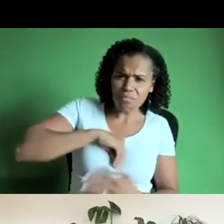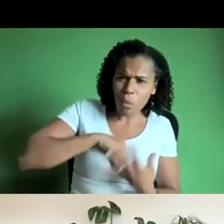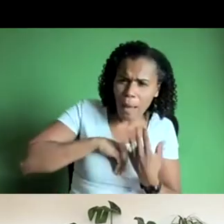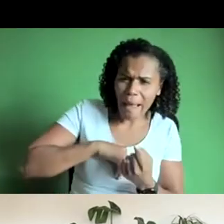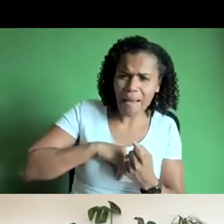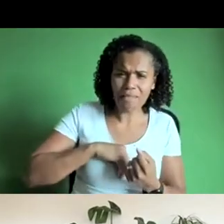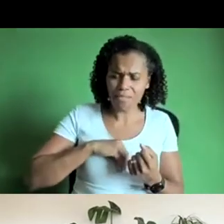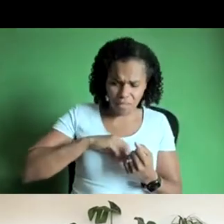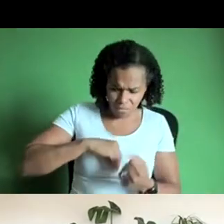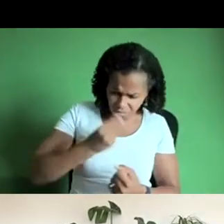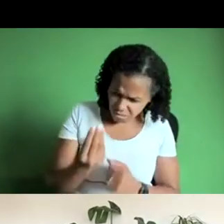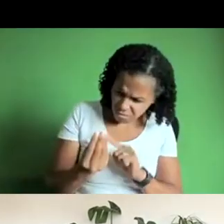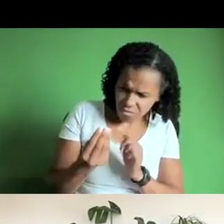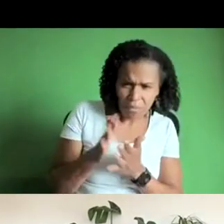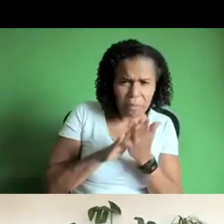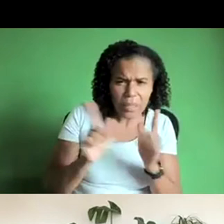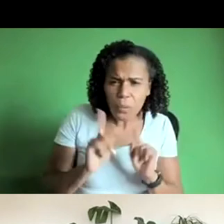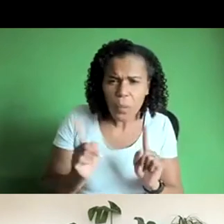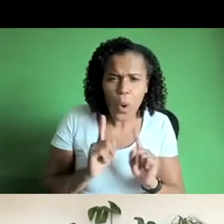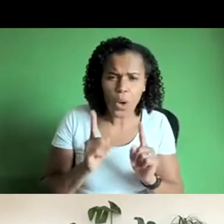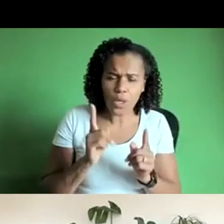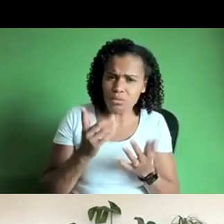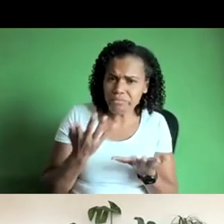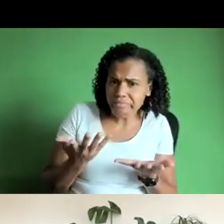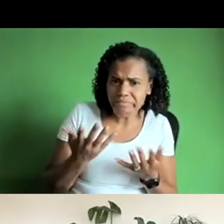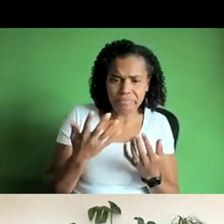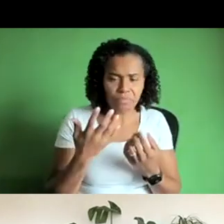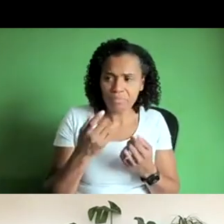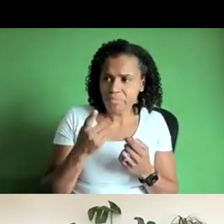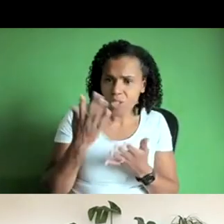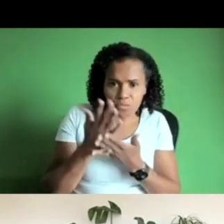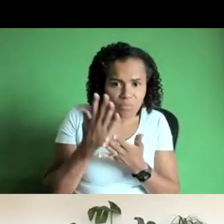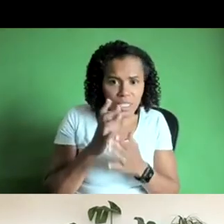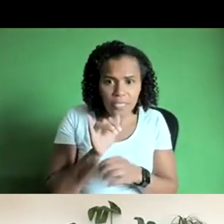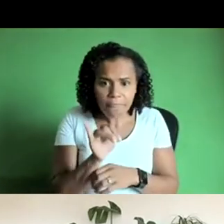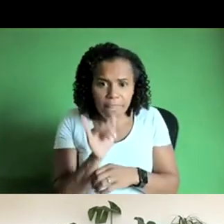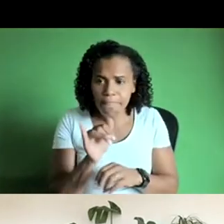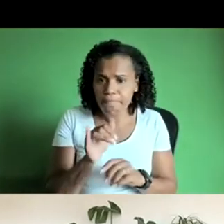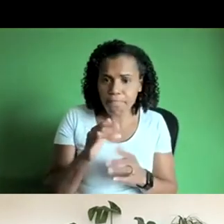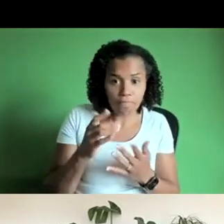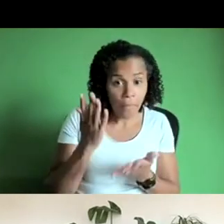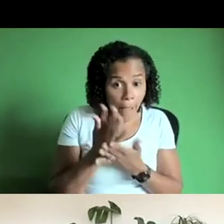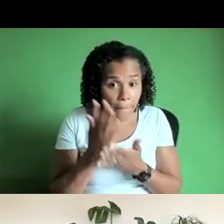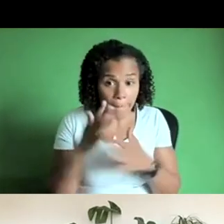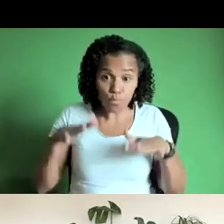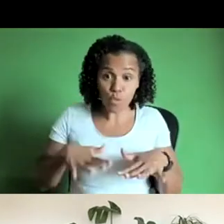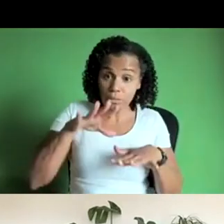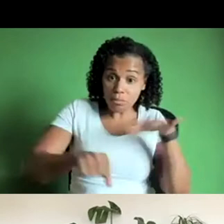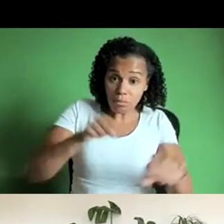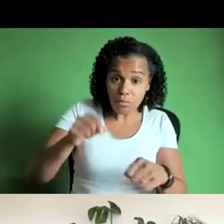does it was it you know does it raise questions about whether it was a force of good or a force of bad you know i mean